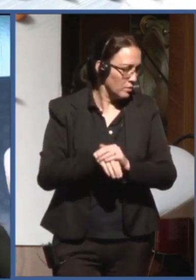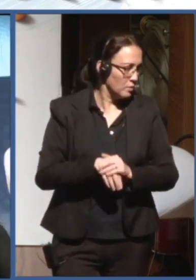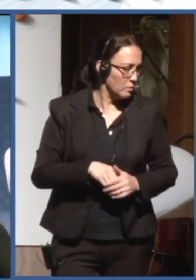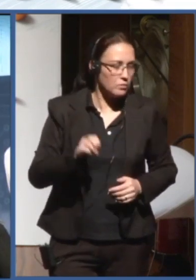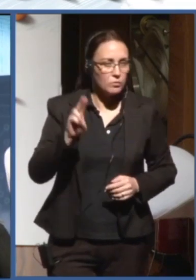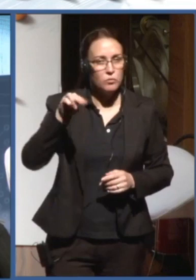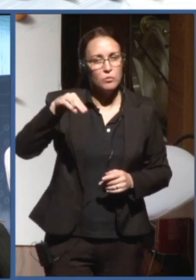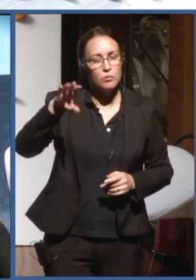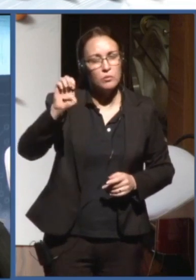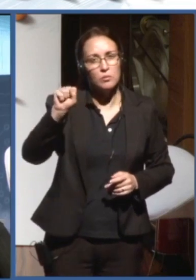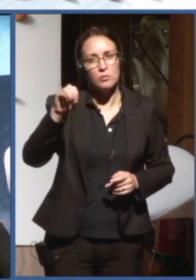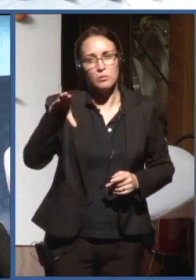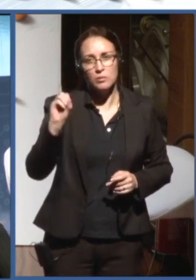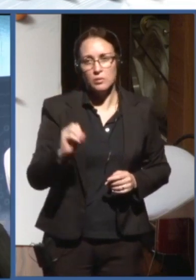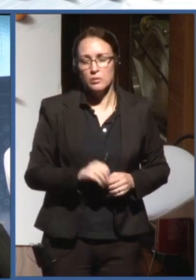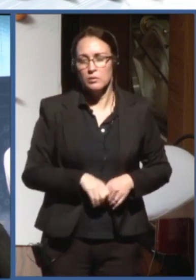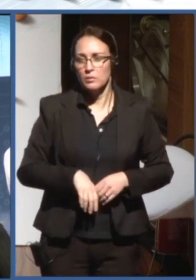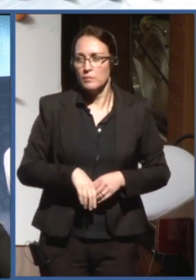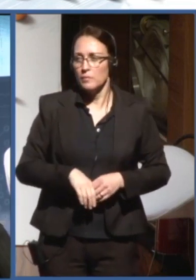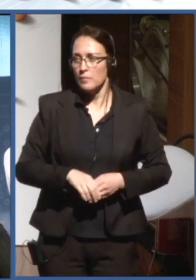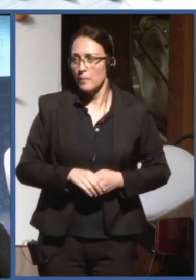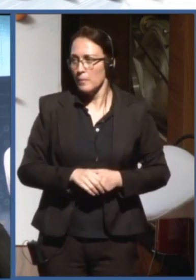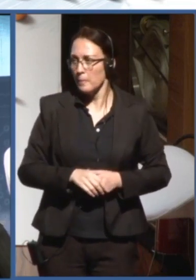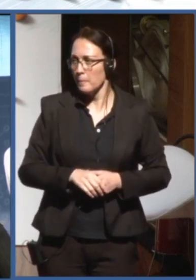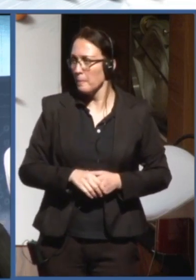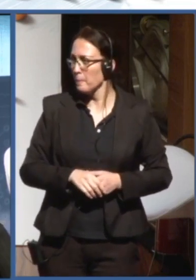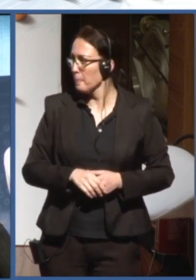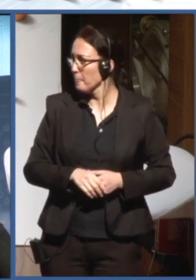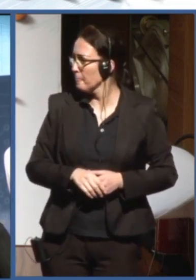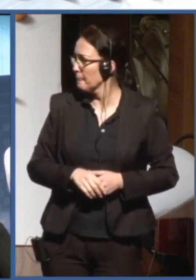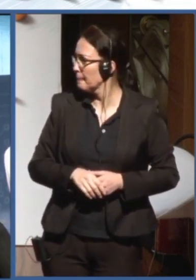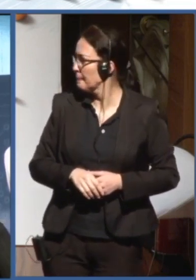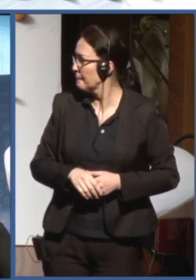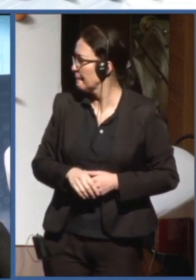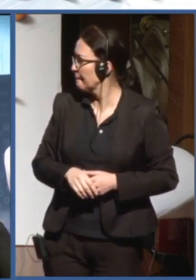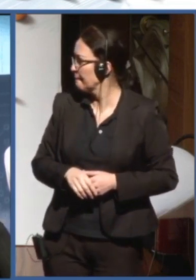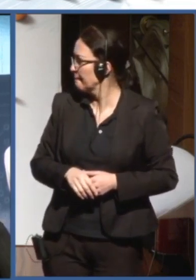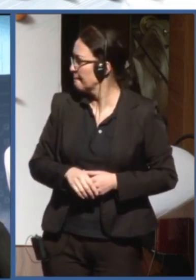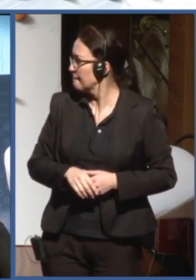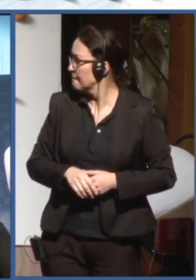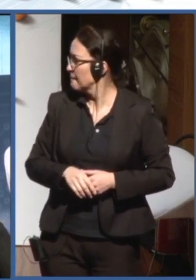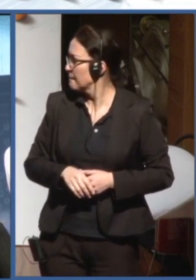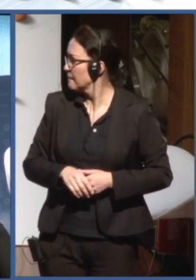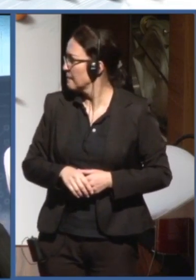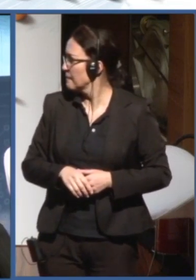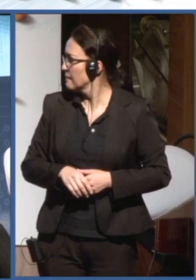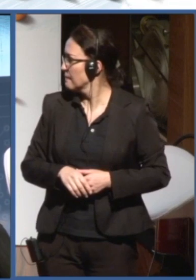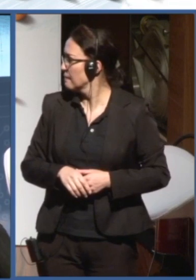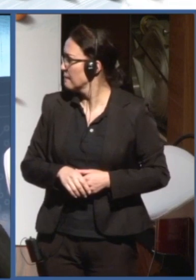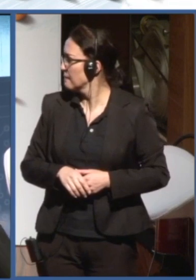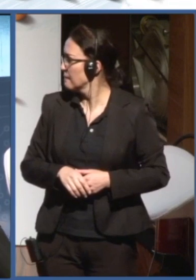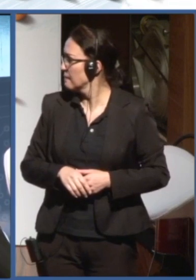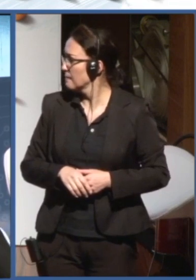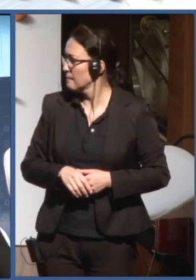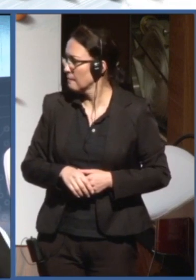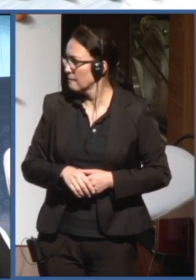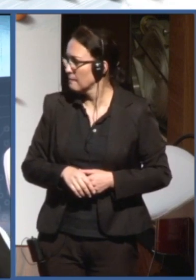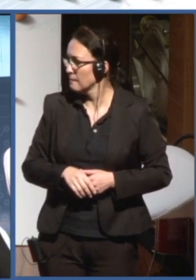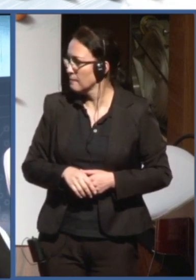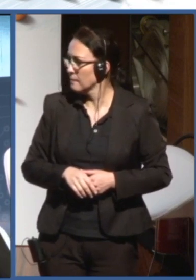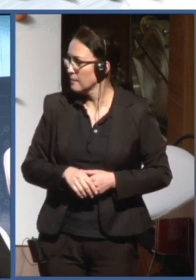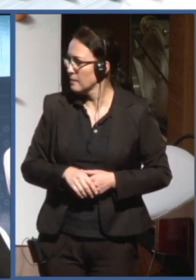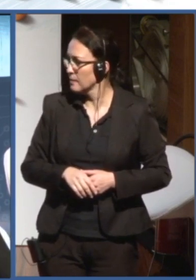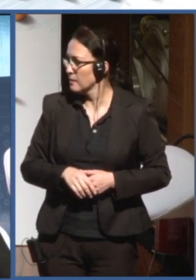Thank you. Thank you. Maybe we can have the microphone to the gentleman. The gentleman, yeah? You're asking for the floor?